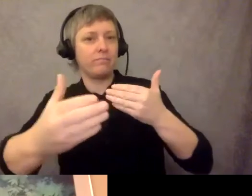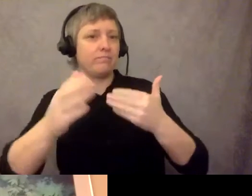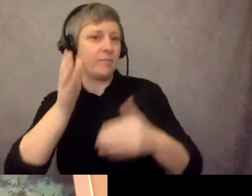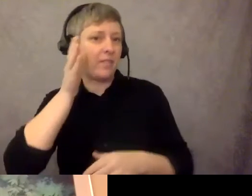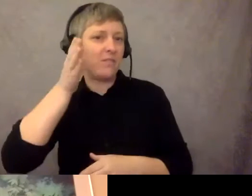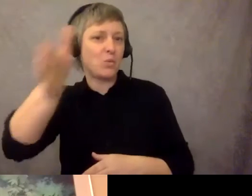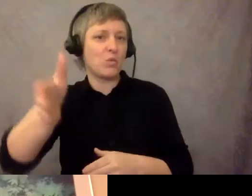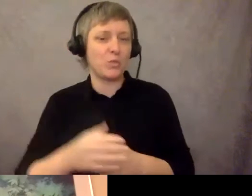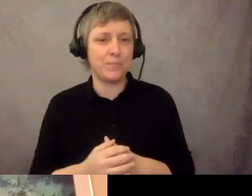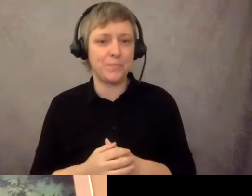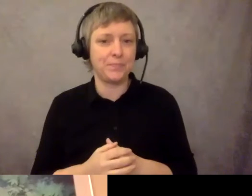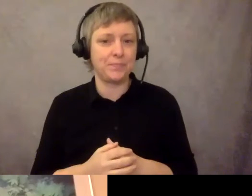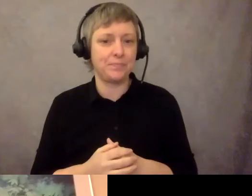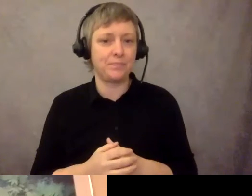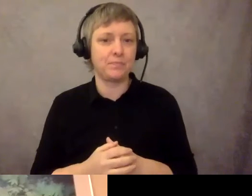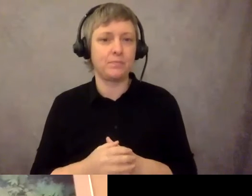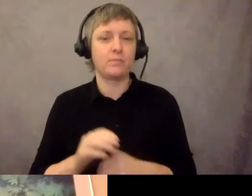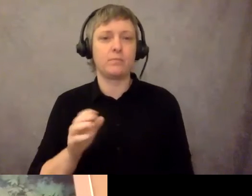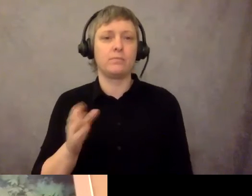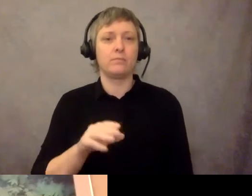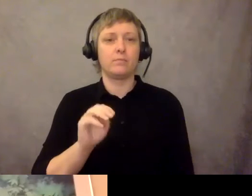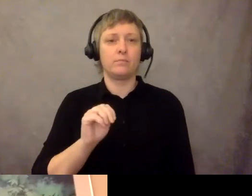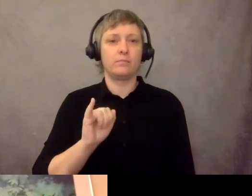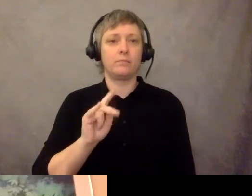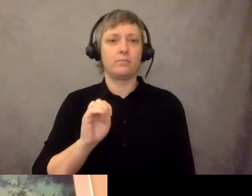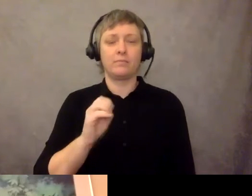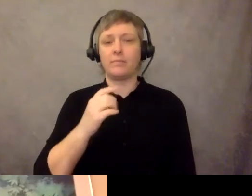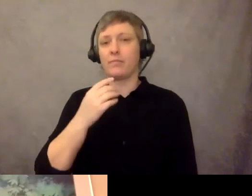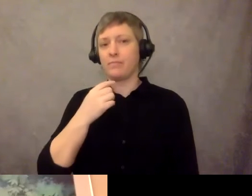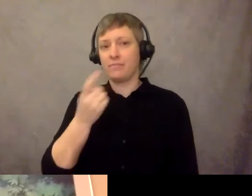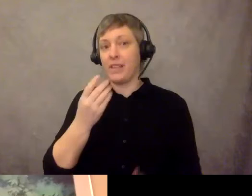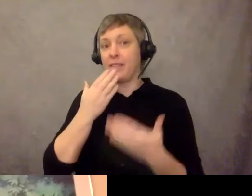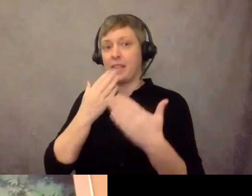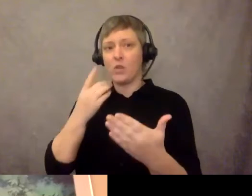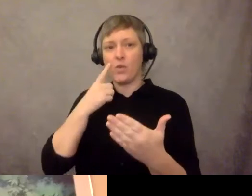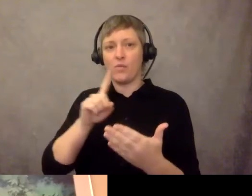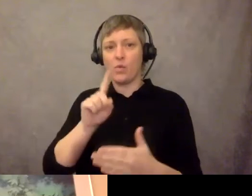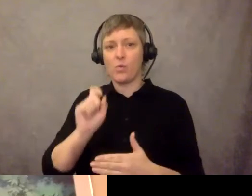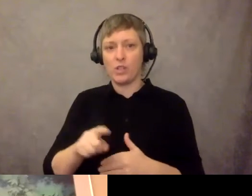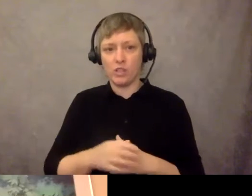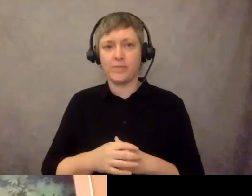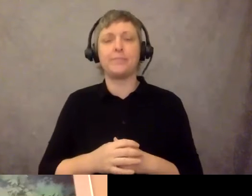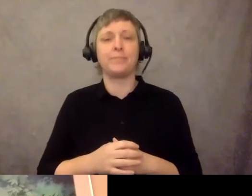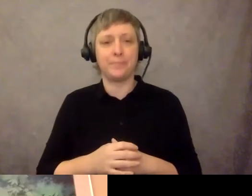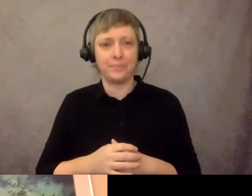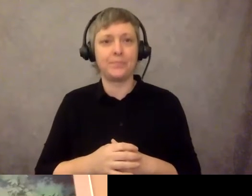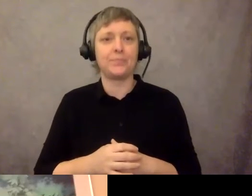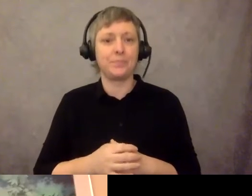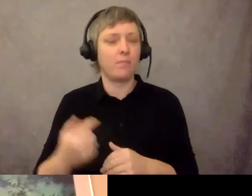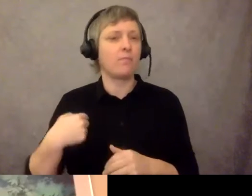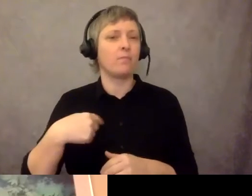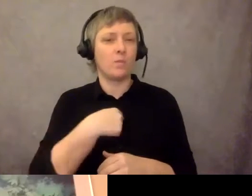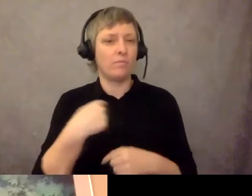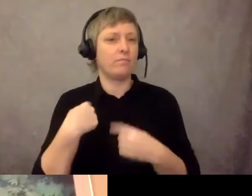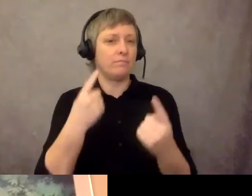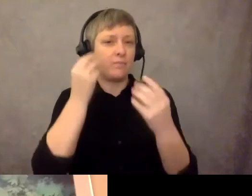Well, Daisy, thanks for the question. And we have thought about some of the most urgent issues.